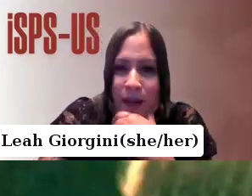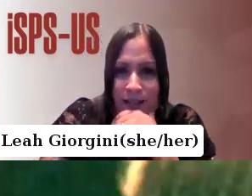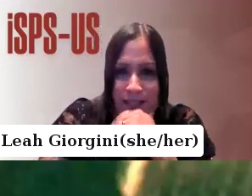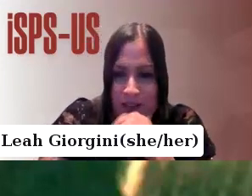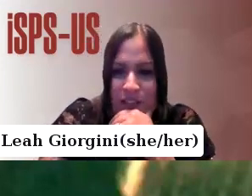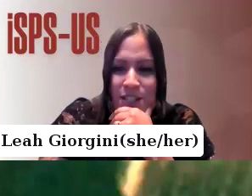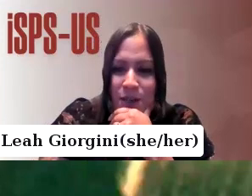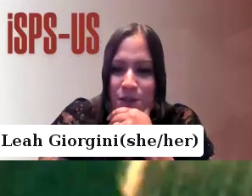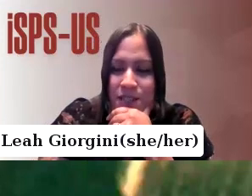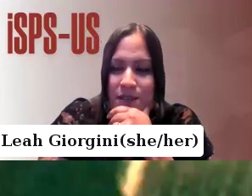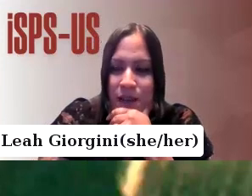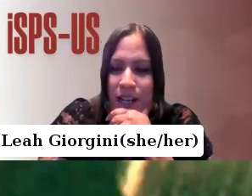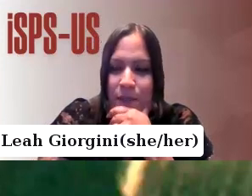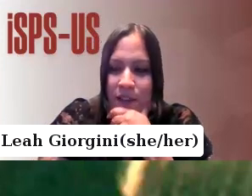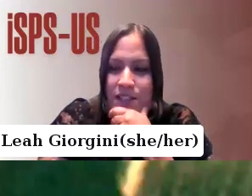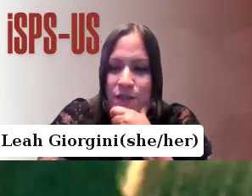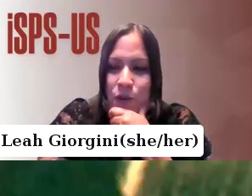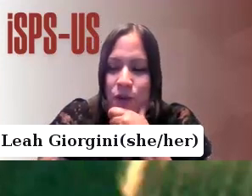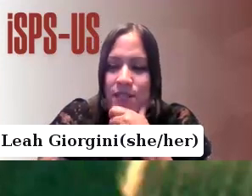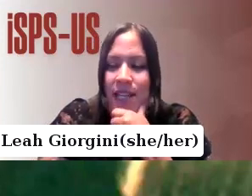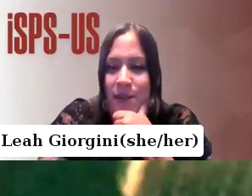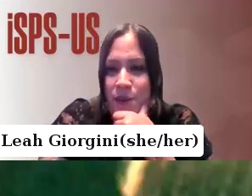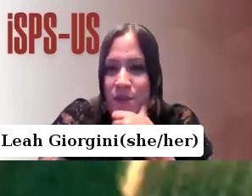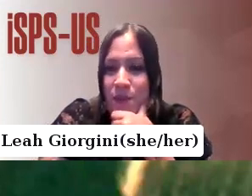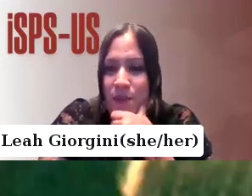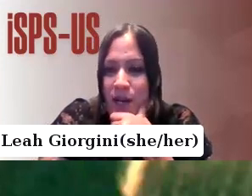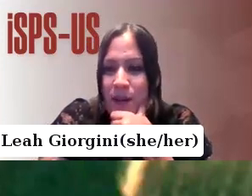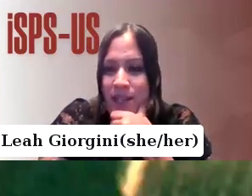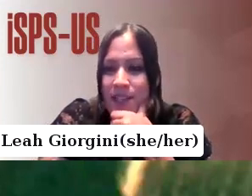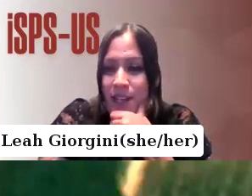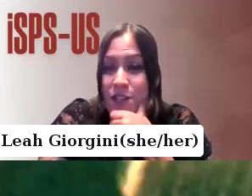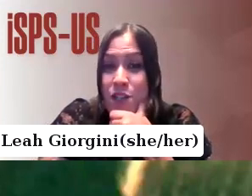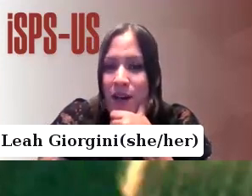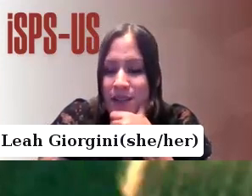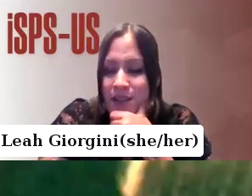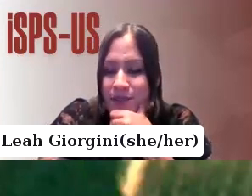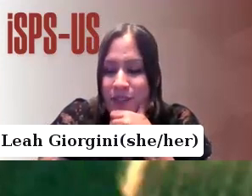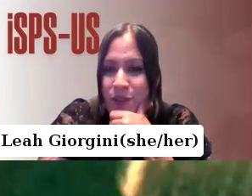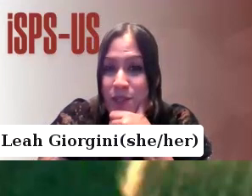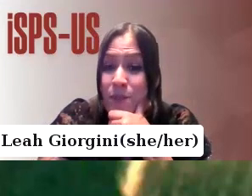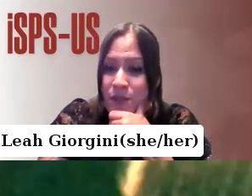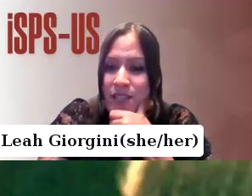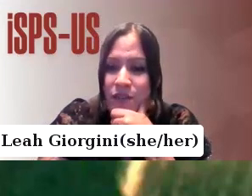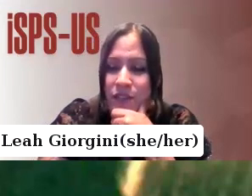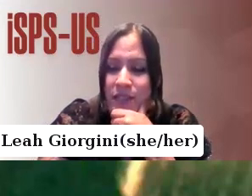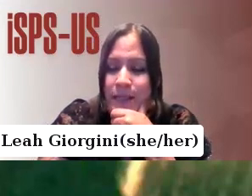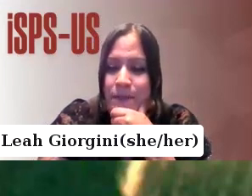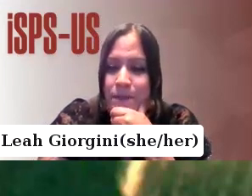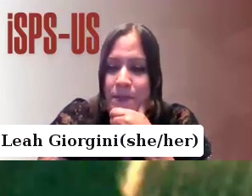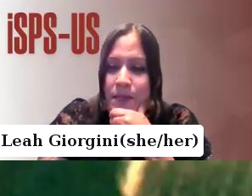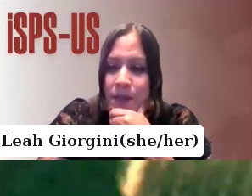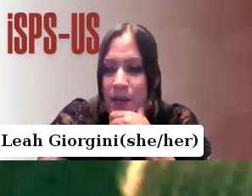When I was about seven years old, my parents divorced, and I moved in with my mom and her new partner, who was abusive.